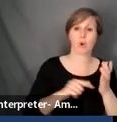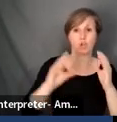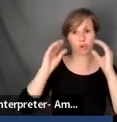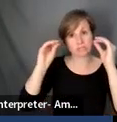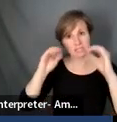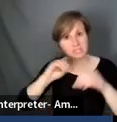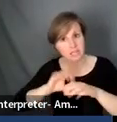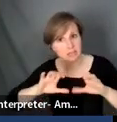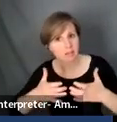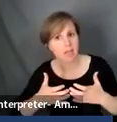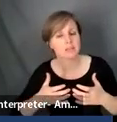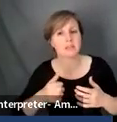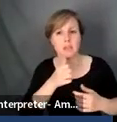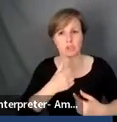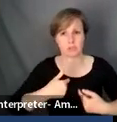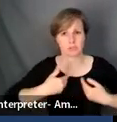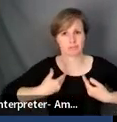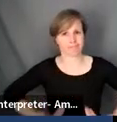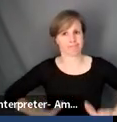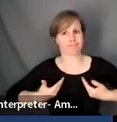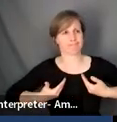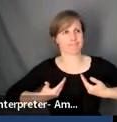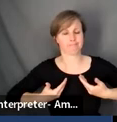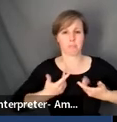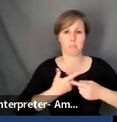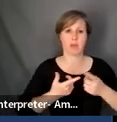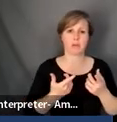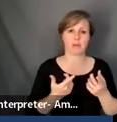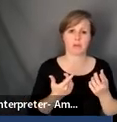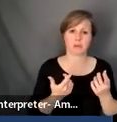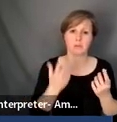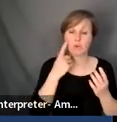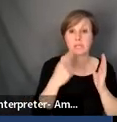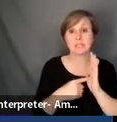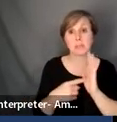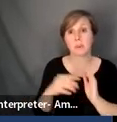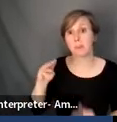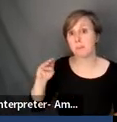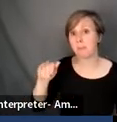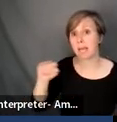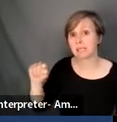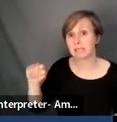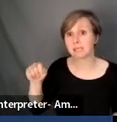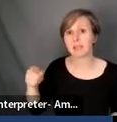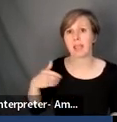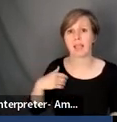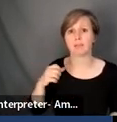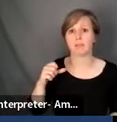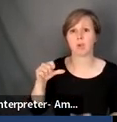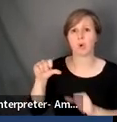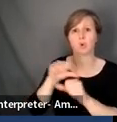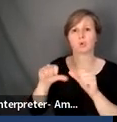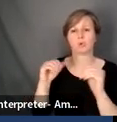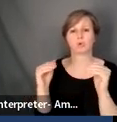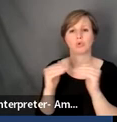a moral case for it, which is, which is really good. But for example, um, in Massachusetts, they have a social justice framework right